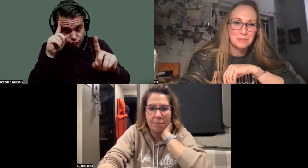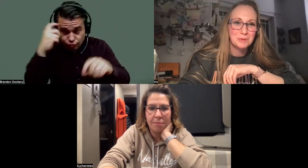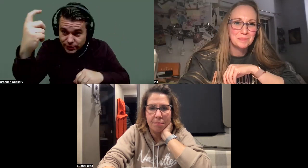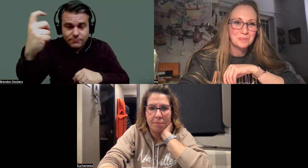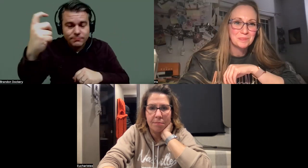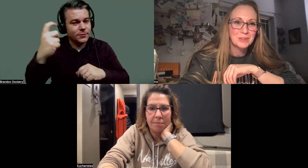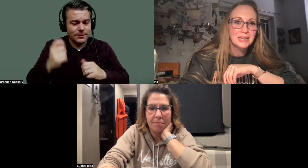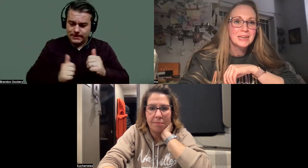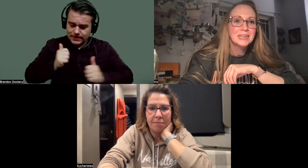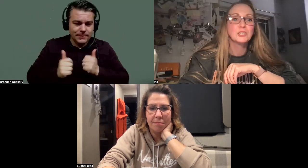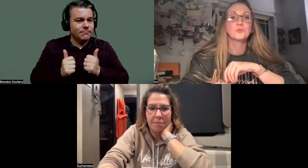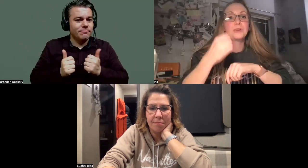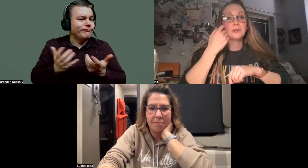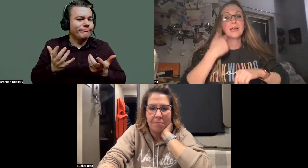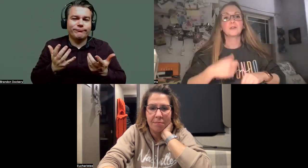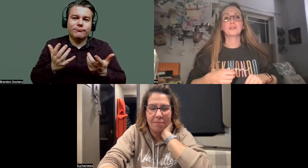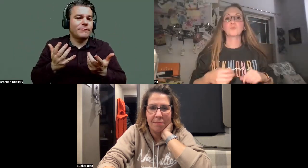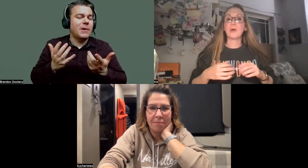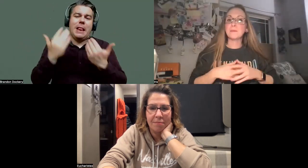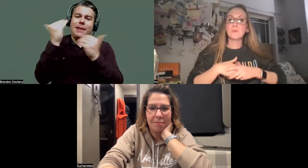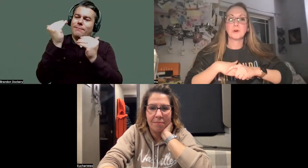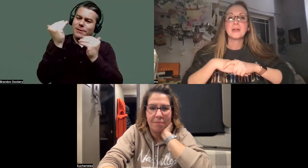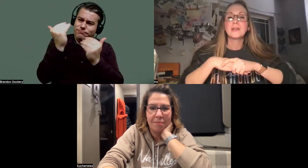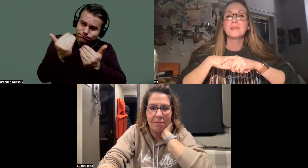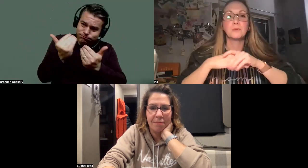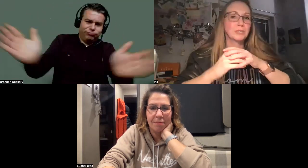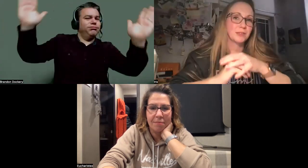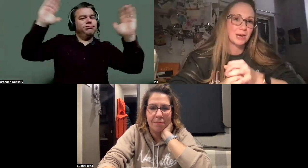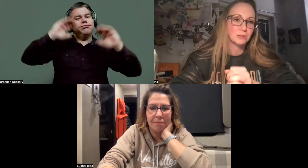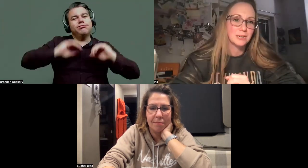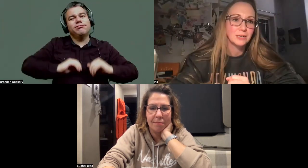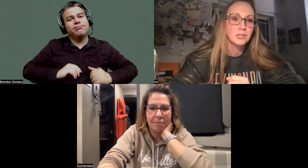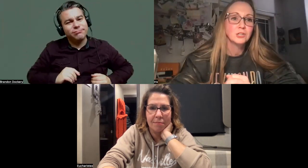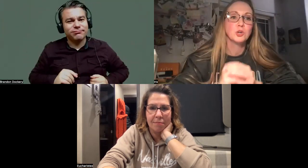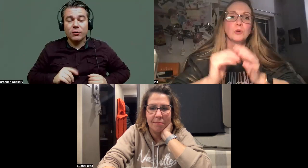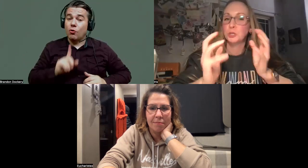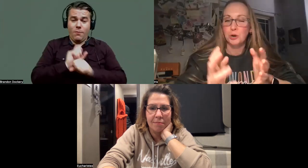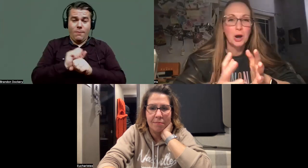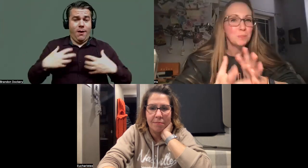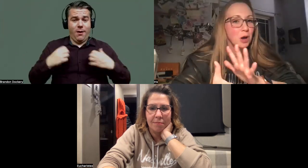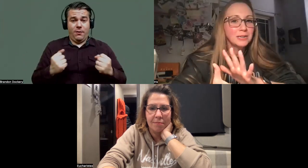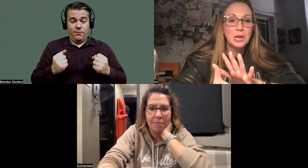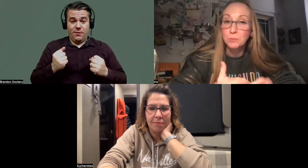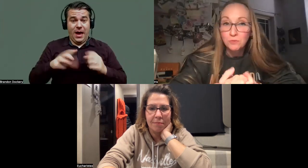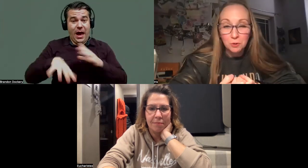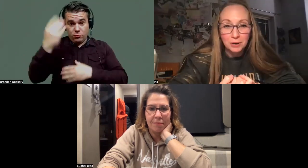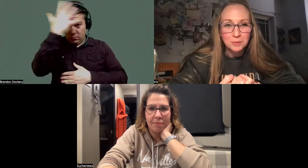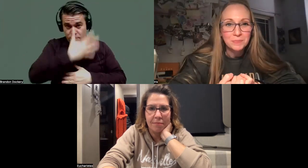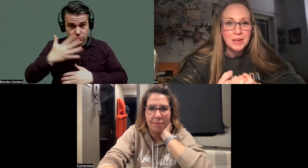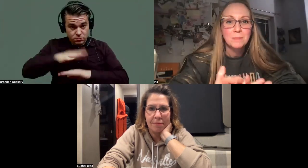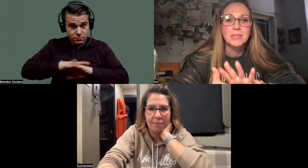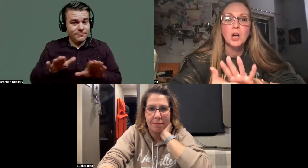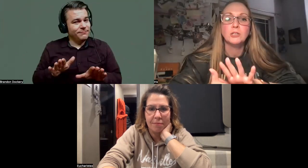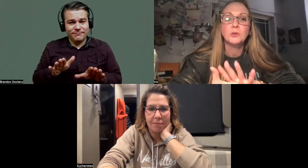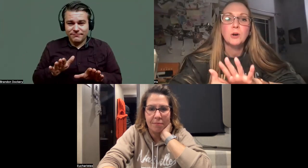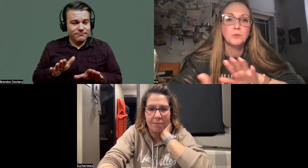unstoppable. This is real health is way more than what's on the outside. So sure, our products help you feel better,